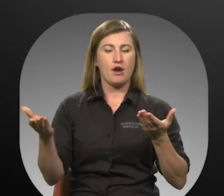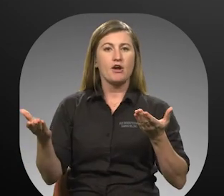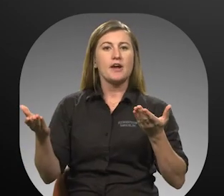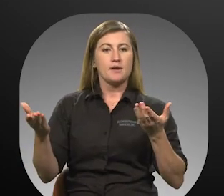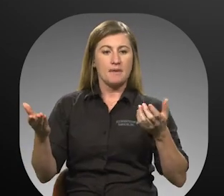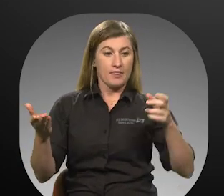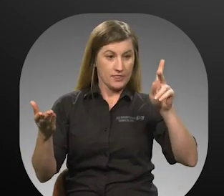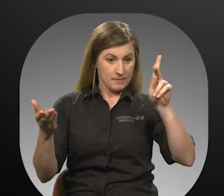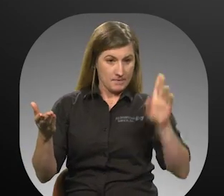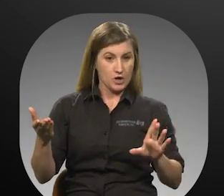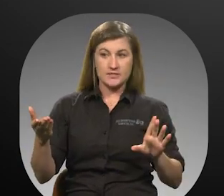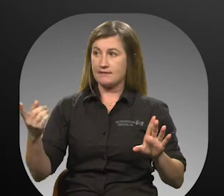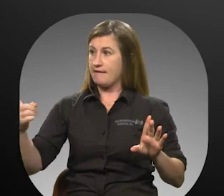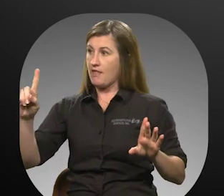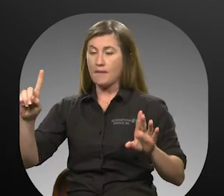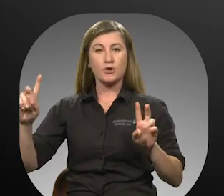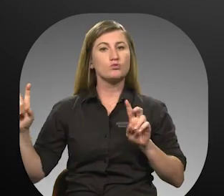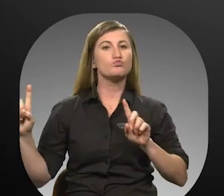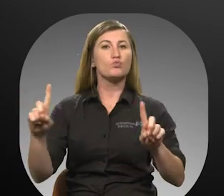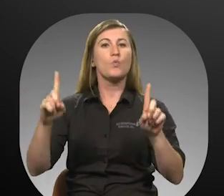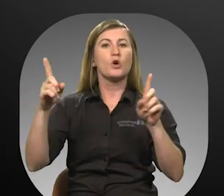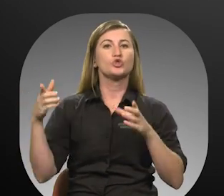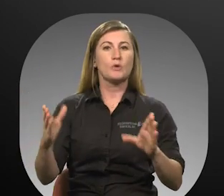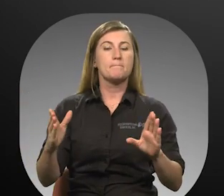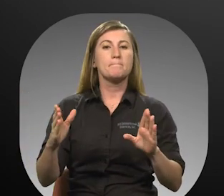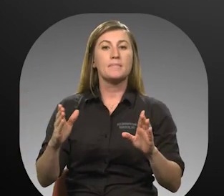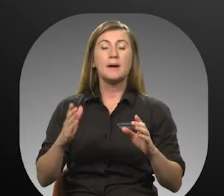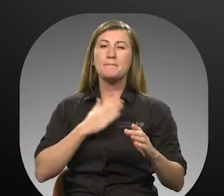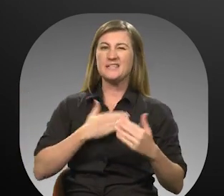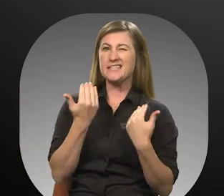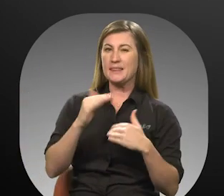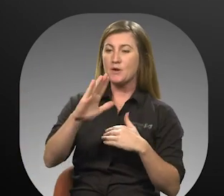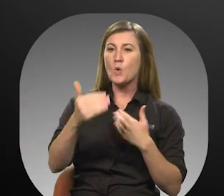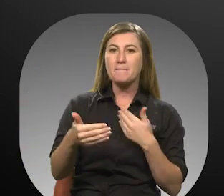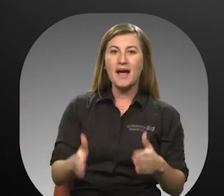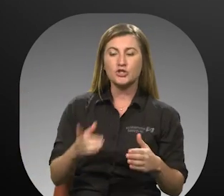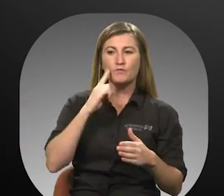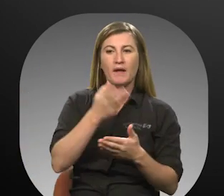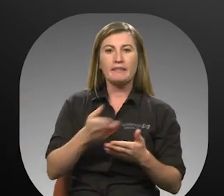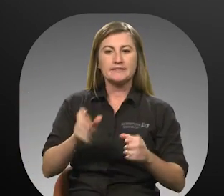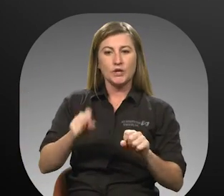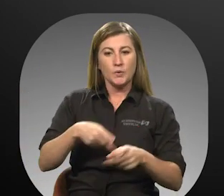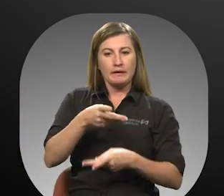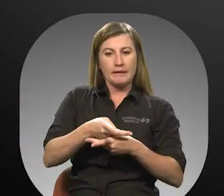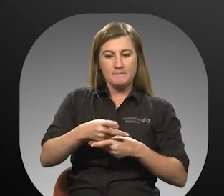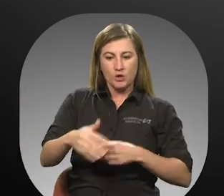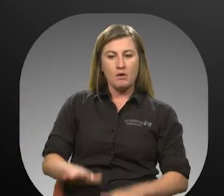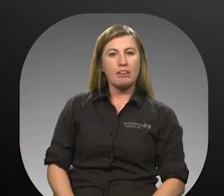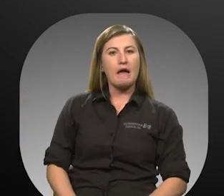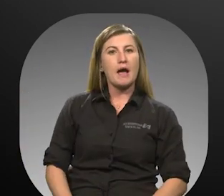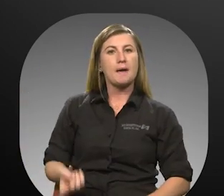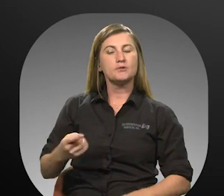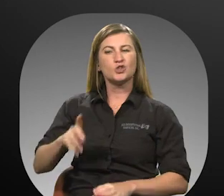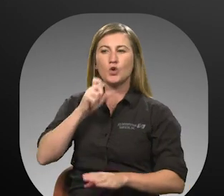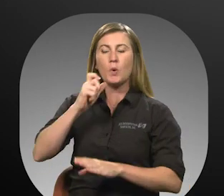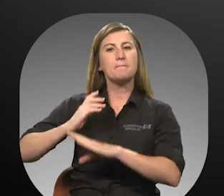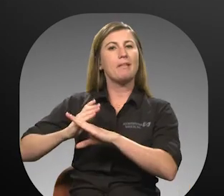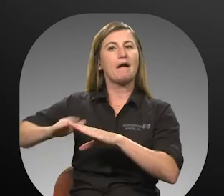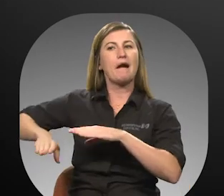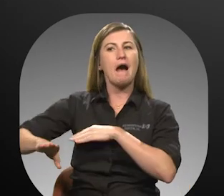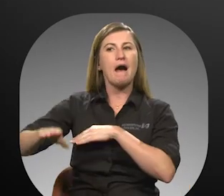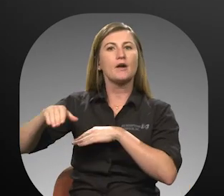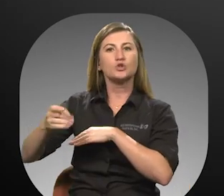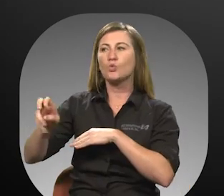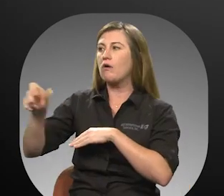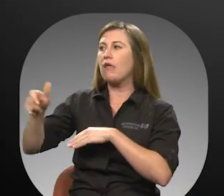passenger and the operator in one trip 10. limit the packages to those that can be stored in your lap to avoid blocking aisles or